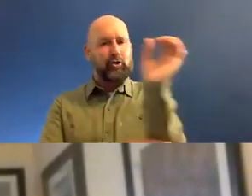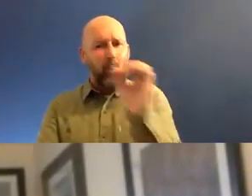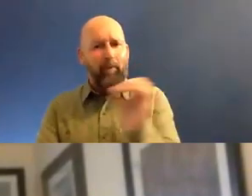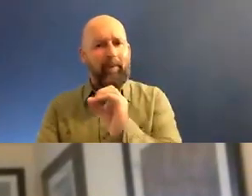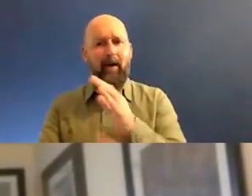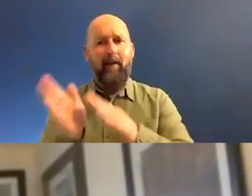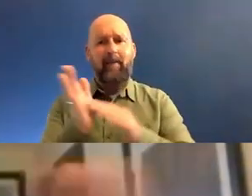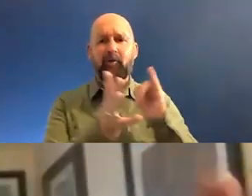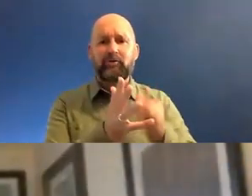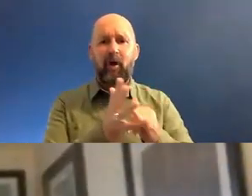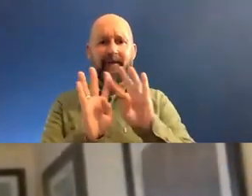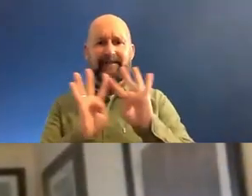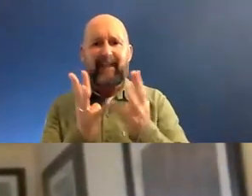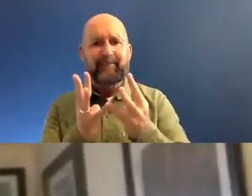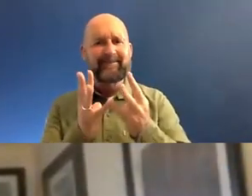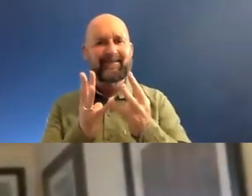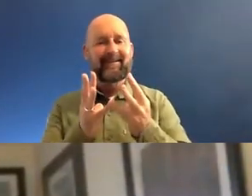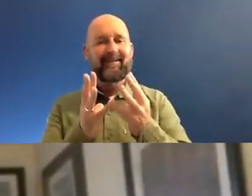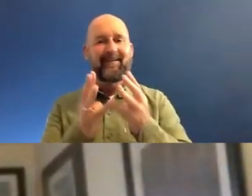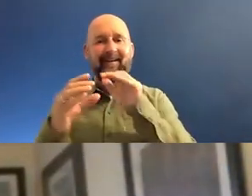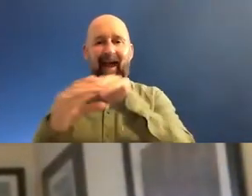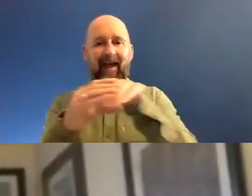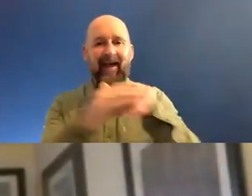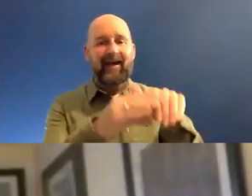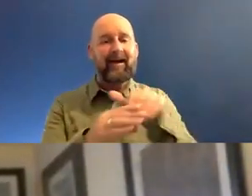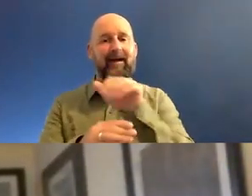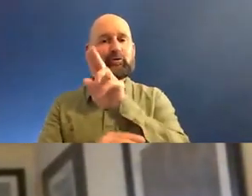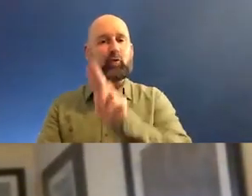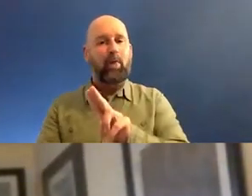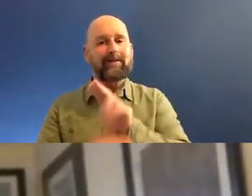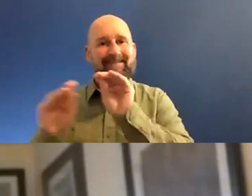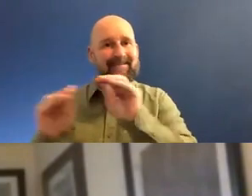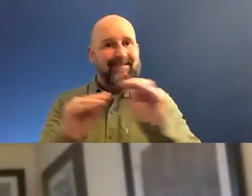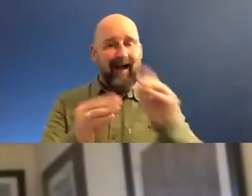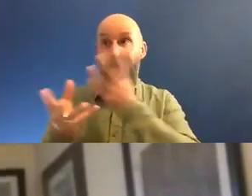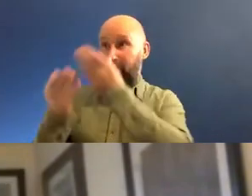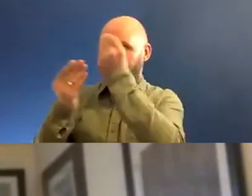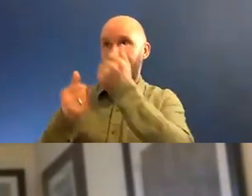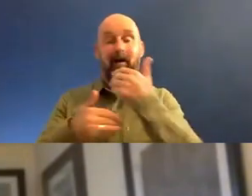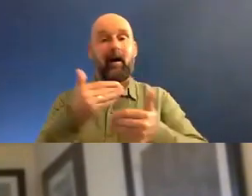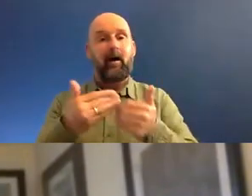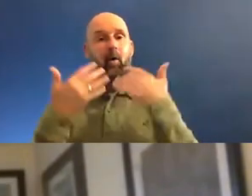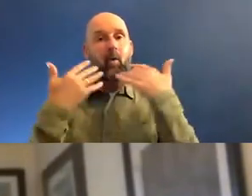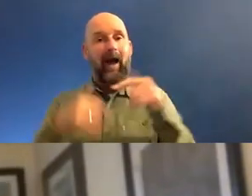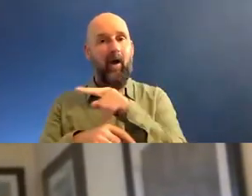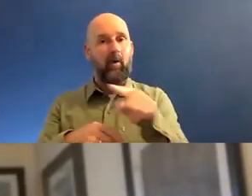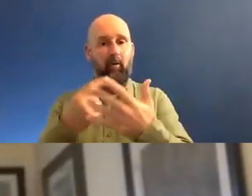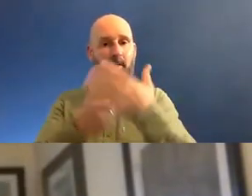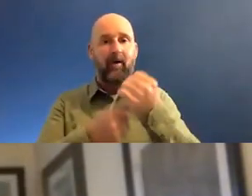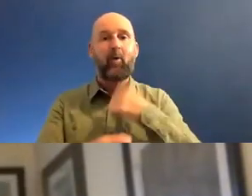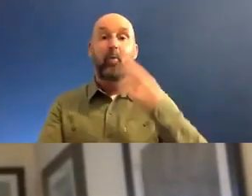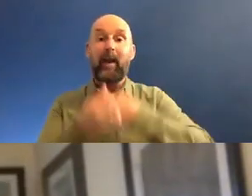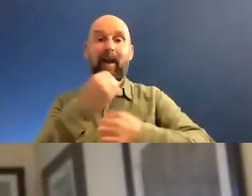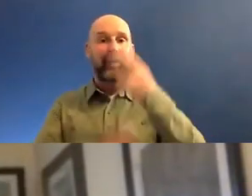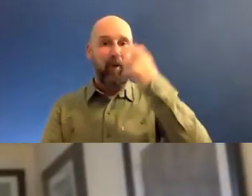schools, but I've managed it now because it's, and the results that come are just so beautiful. It's like, wow, you know, when I'm an old man,